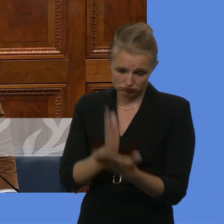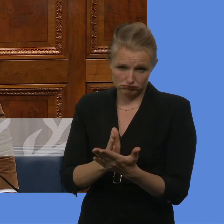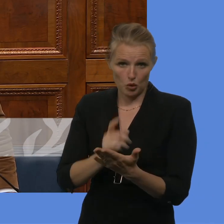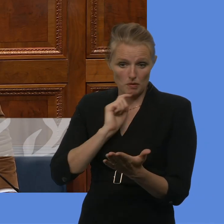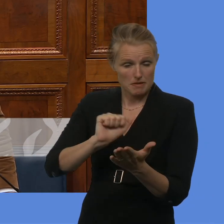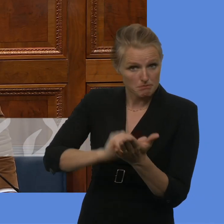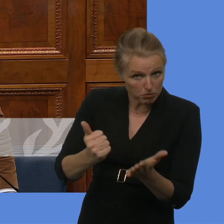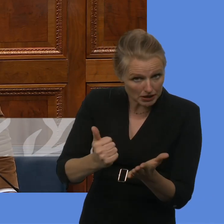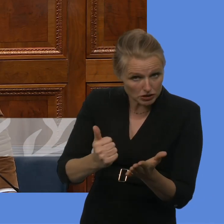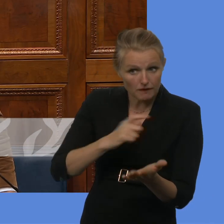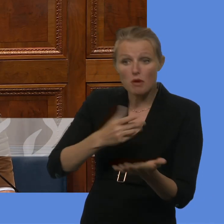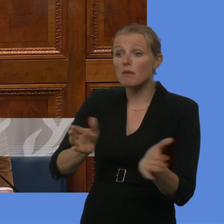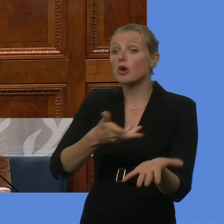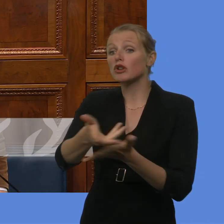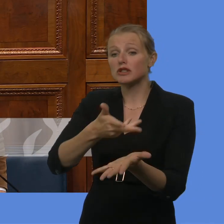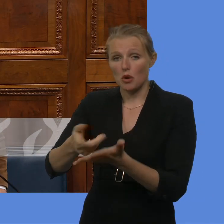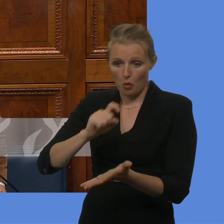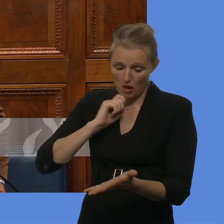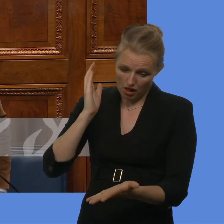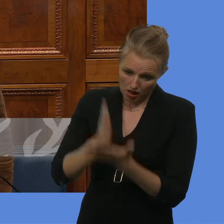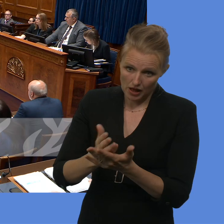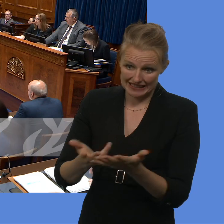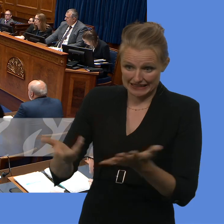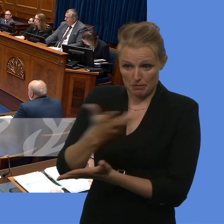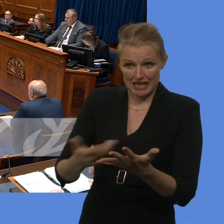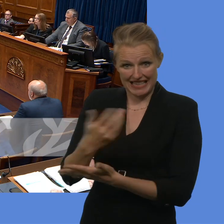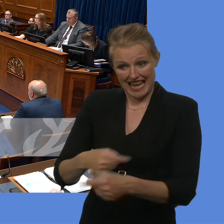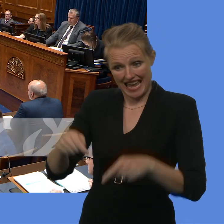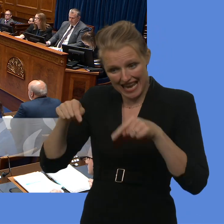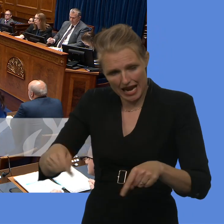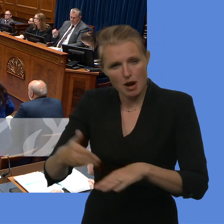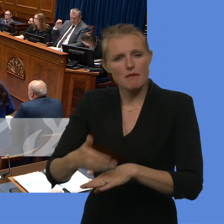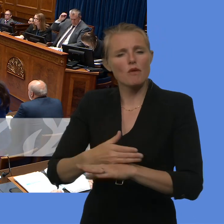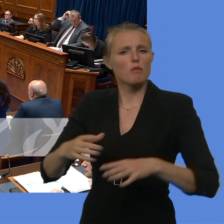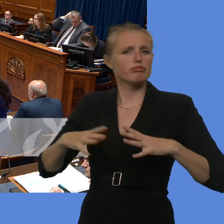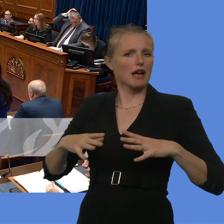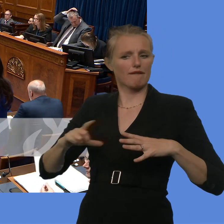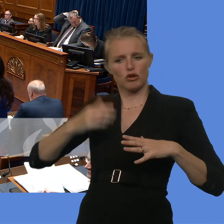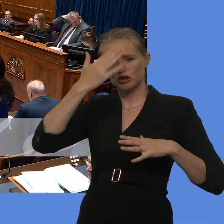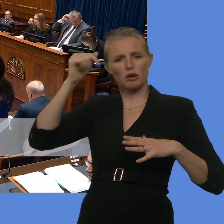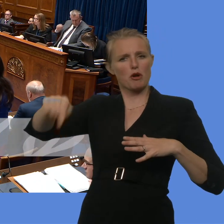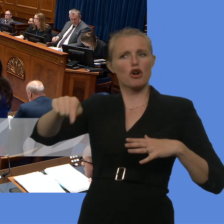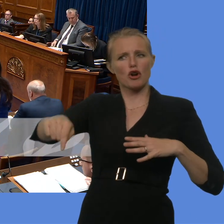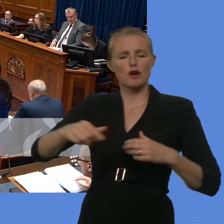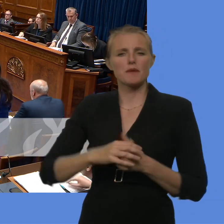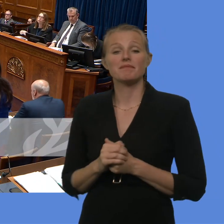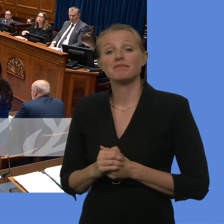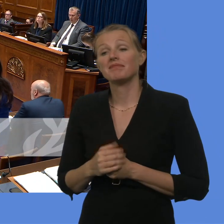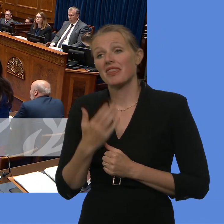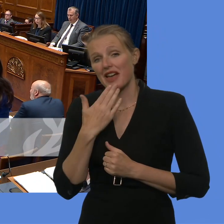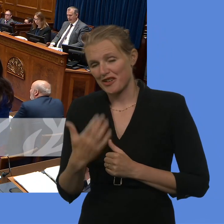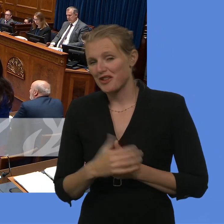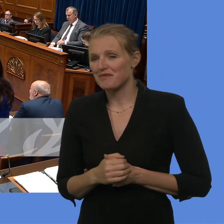for public consultation before the summer recess. Go ahead, Margaret. Minister. Thank you, Mr Speaker. As indicated,